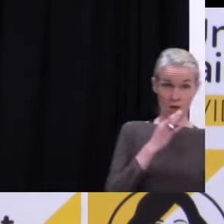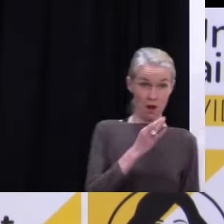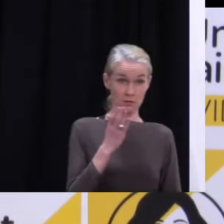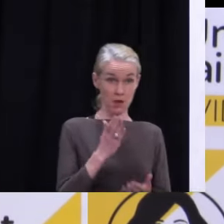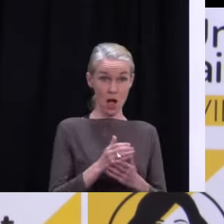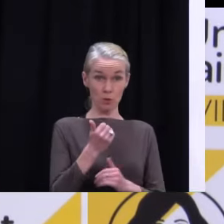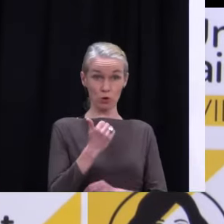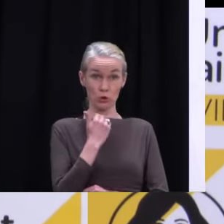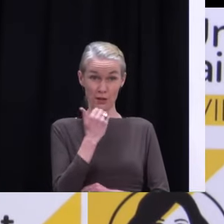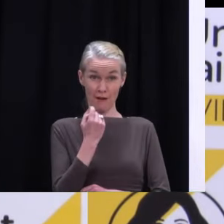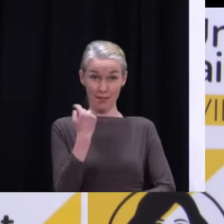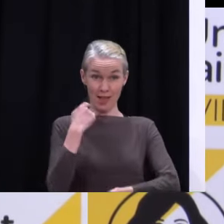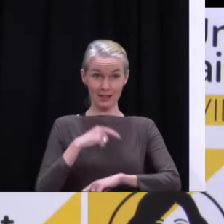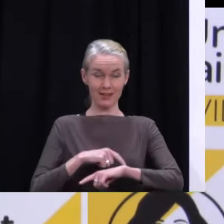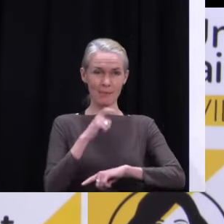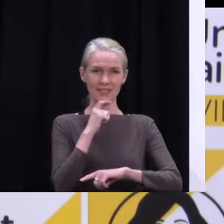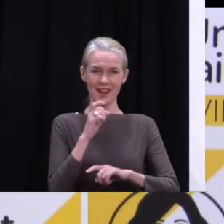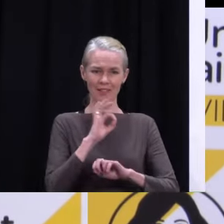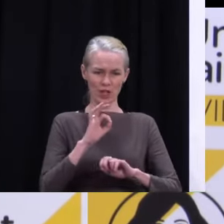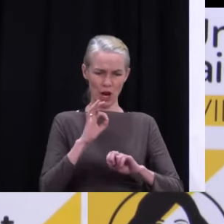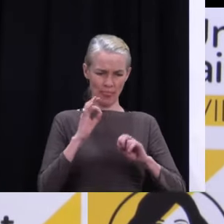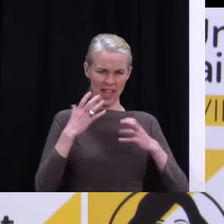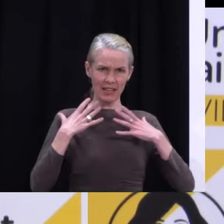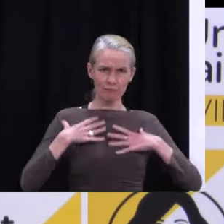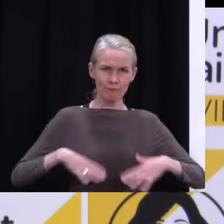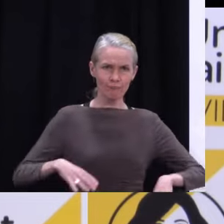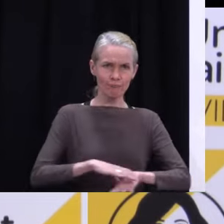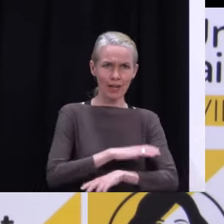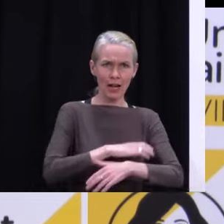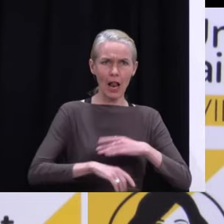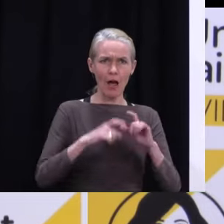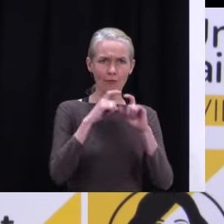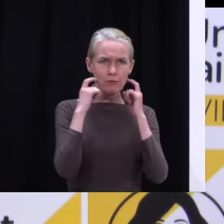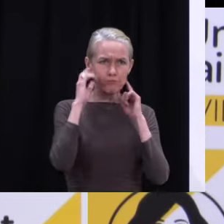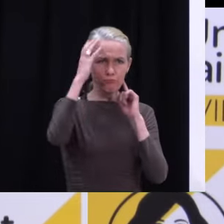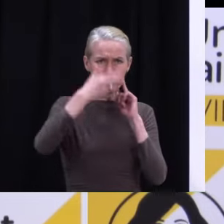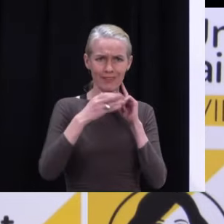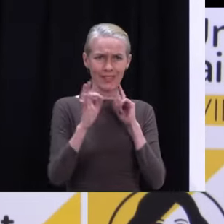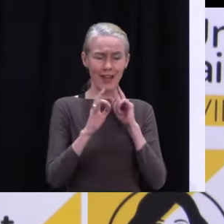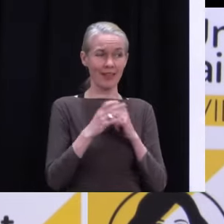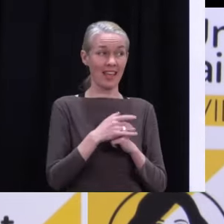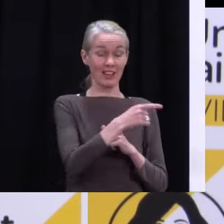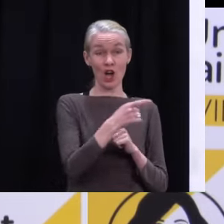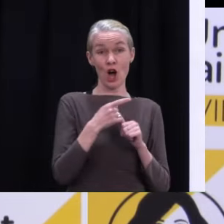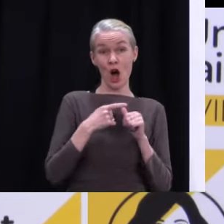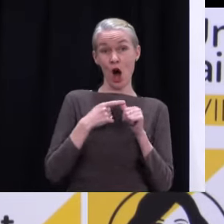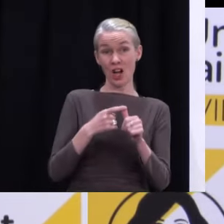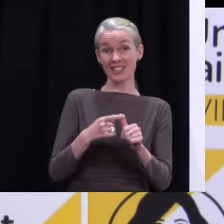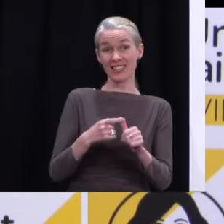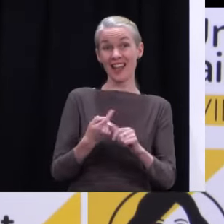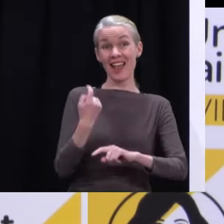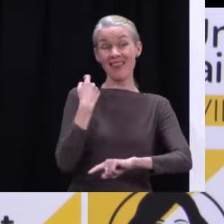for the circumstances in which that person was being assessed and managed at the time.